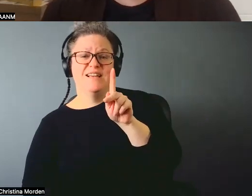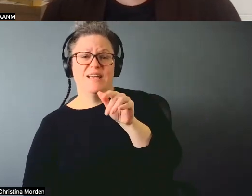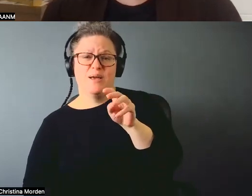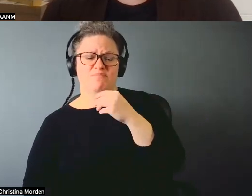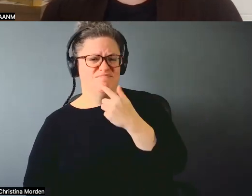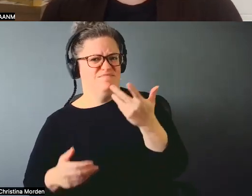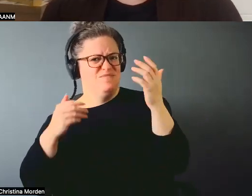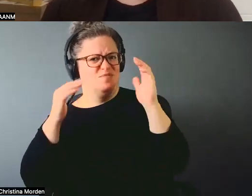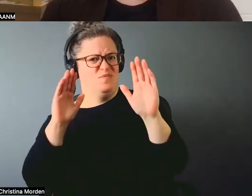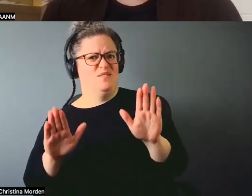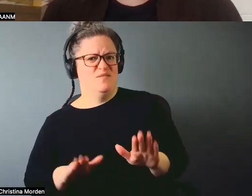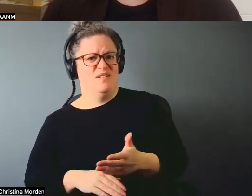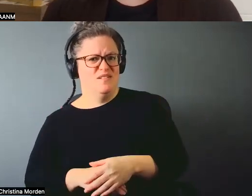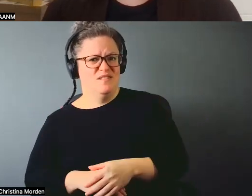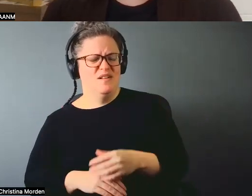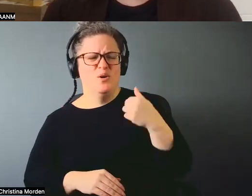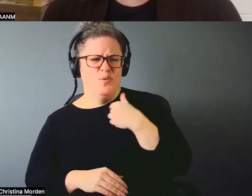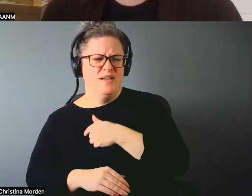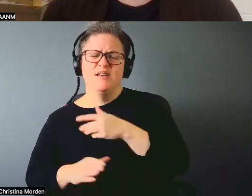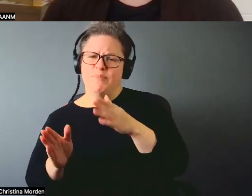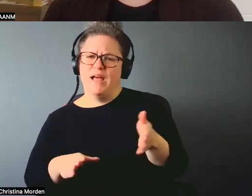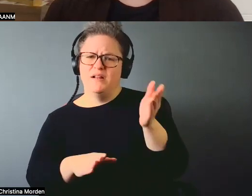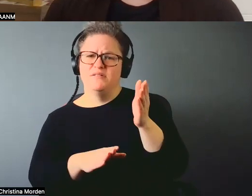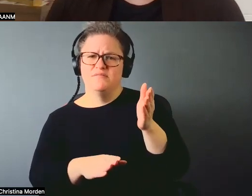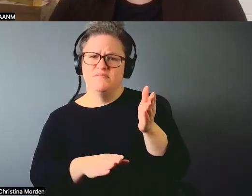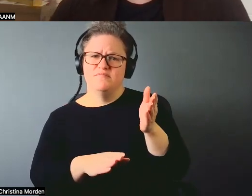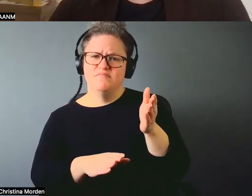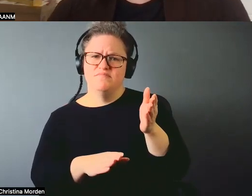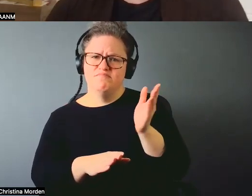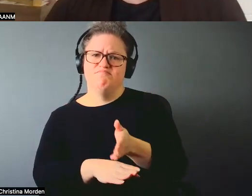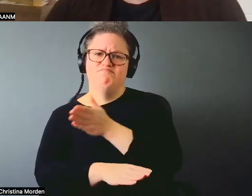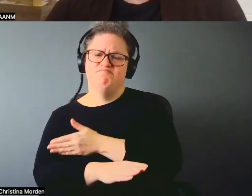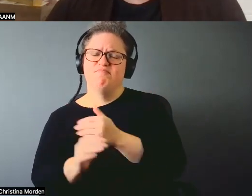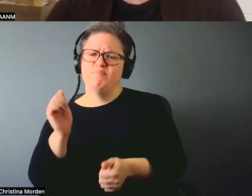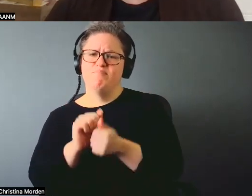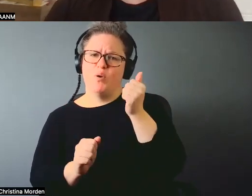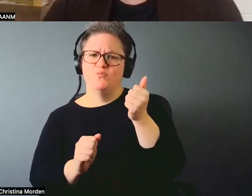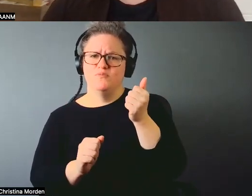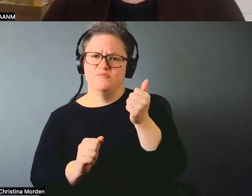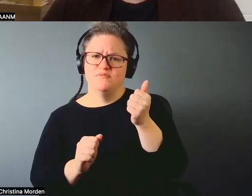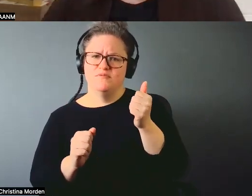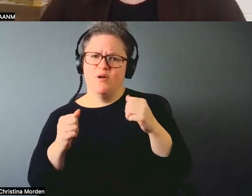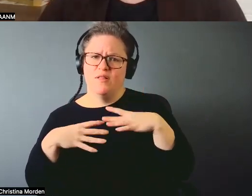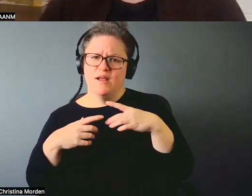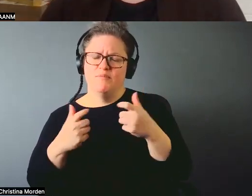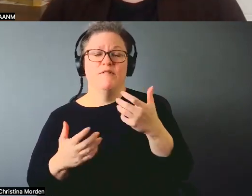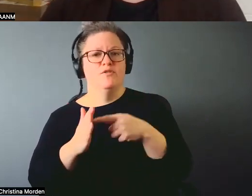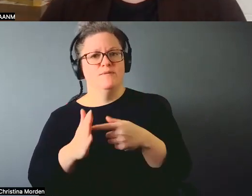I mean, don't we plan ahead for most things? I mean, look at the planning that goes into Christmas, for God's sakes.